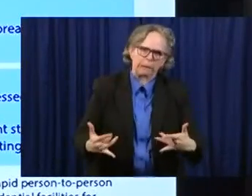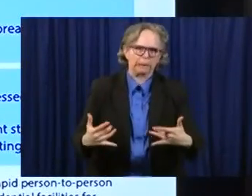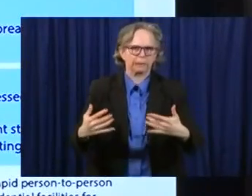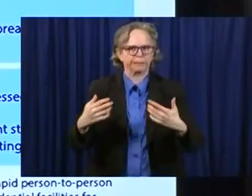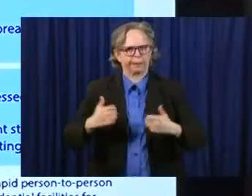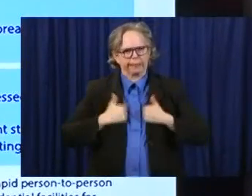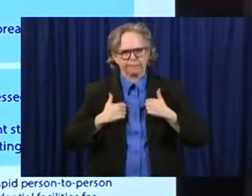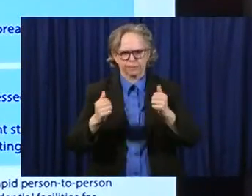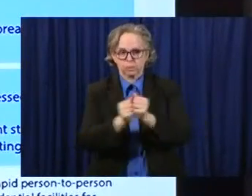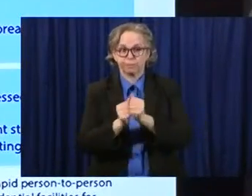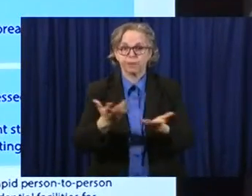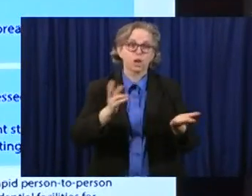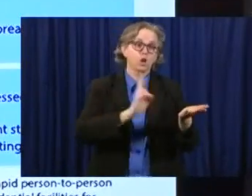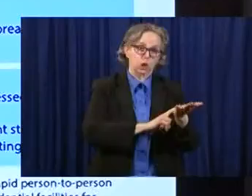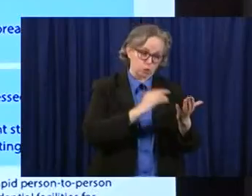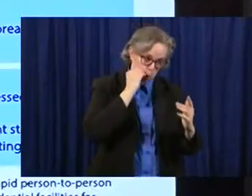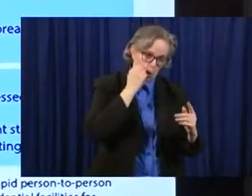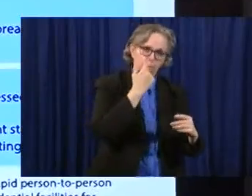on here,